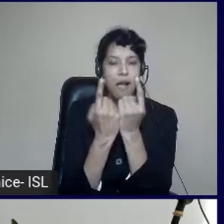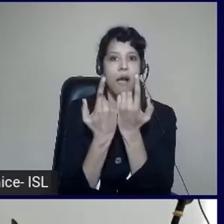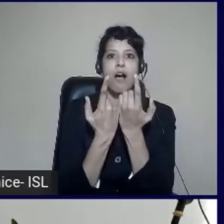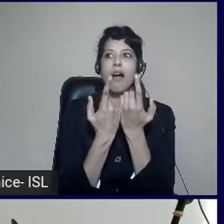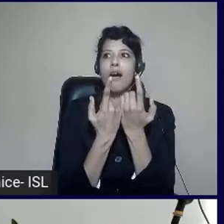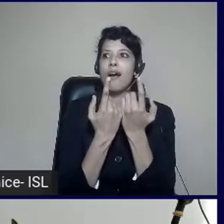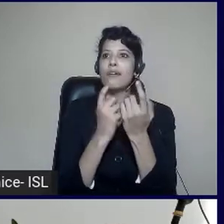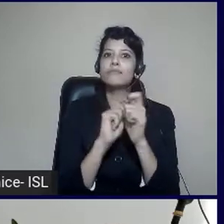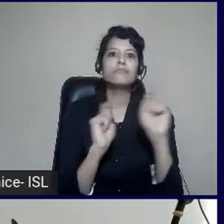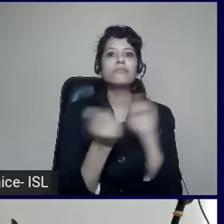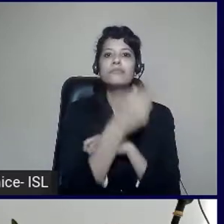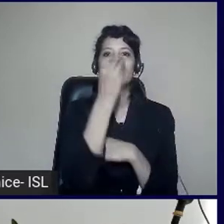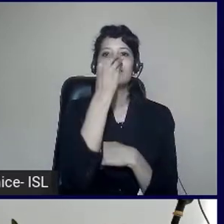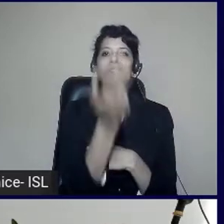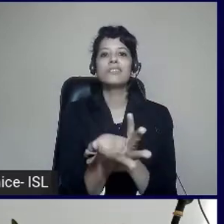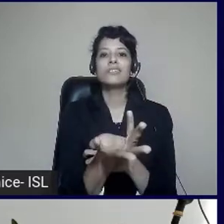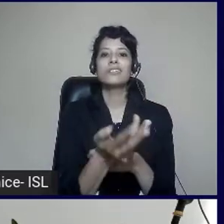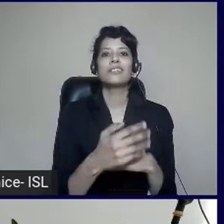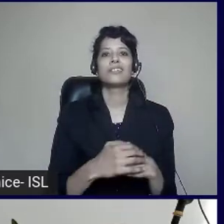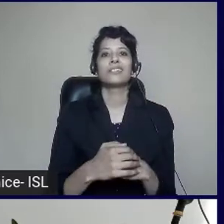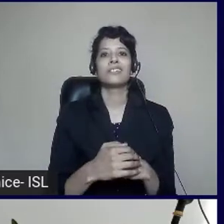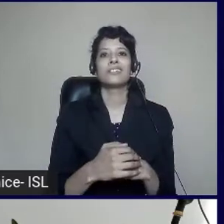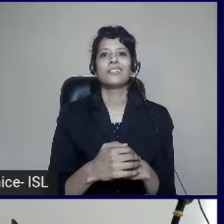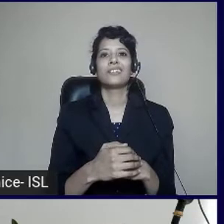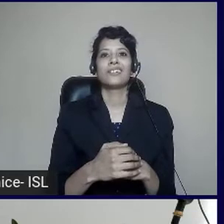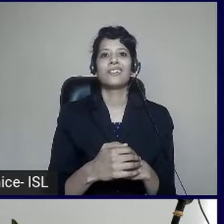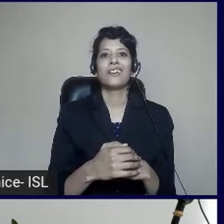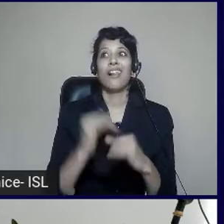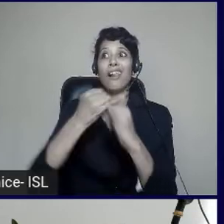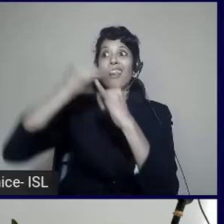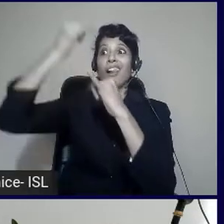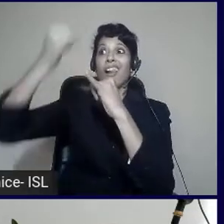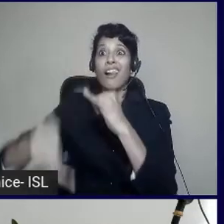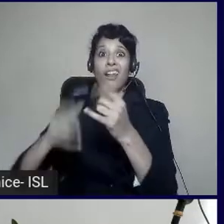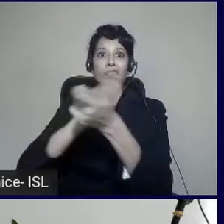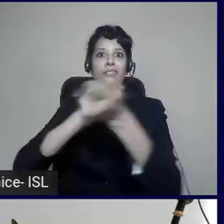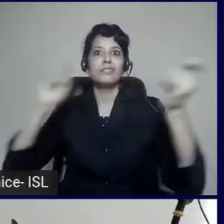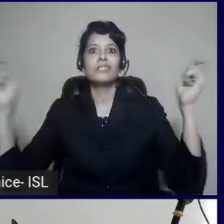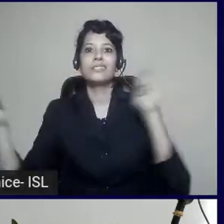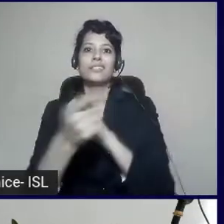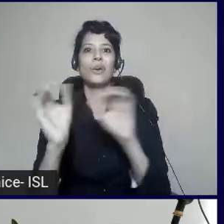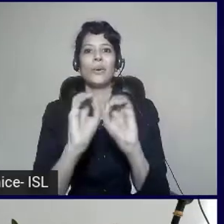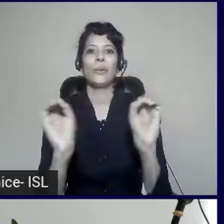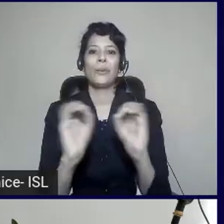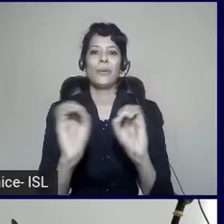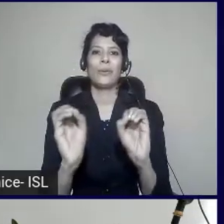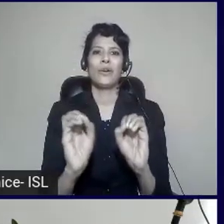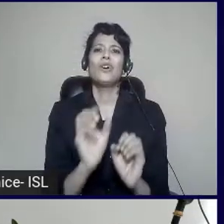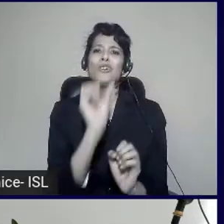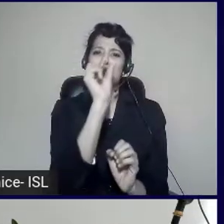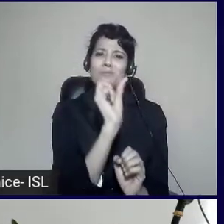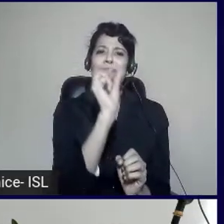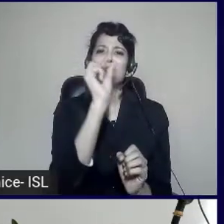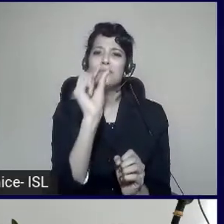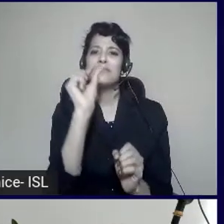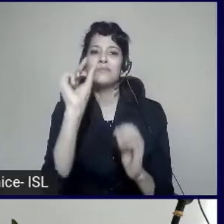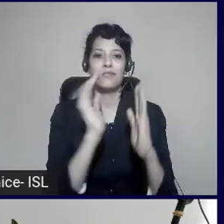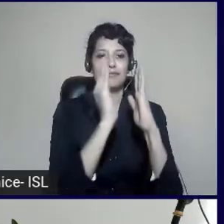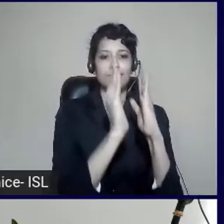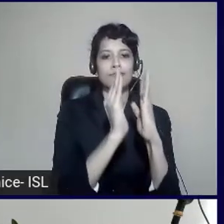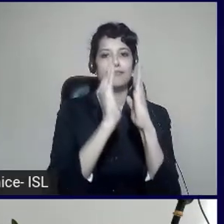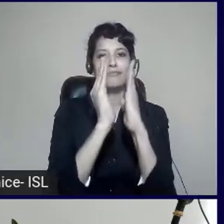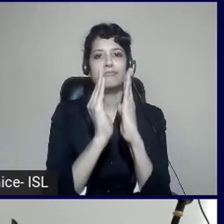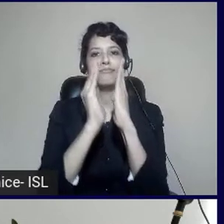not be born. So as a result, you've got small investments throughout the process in your